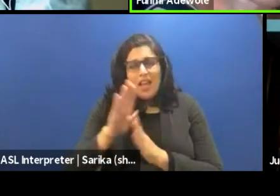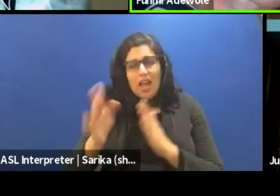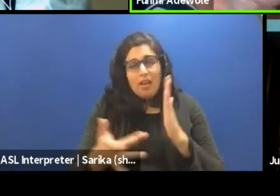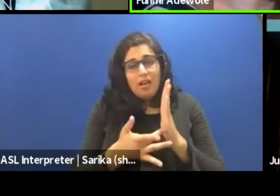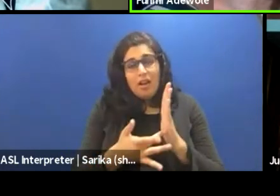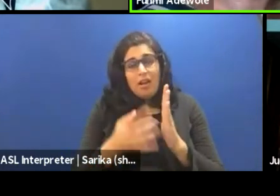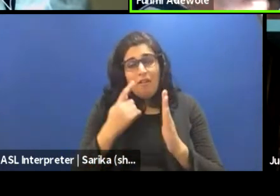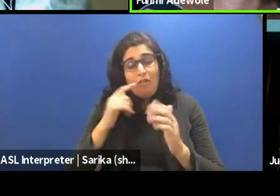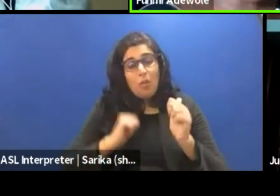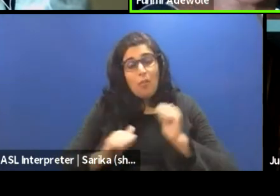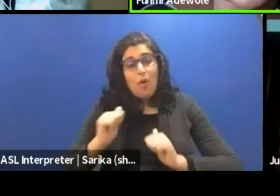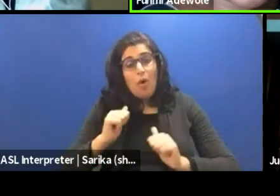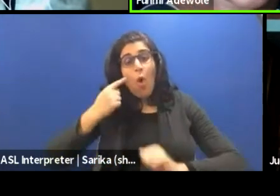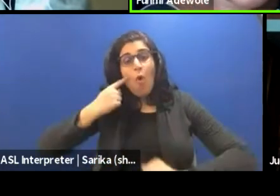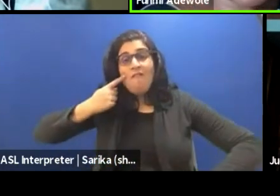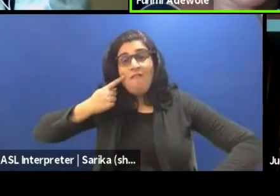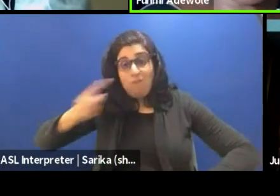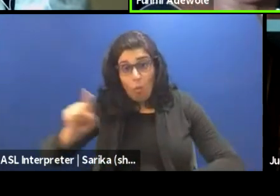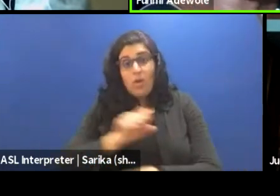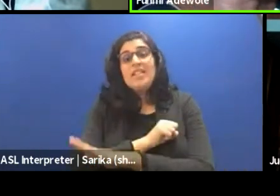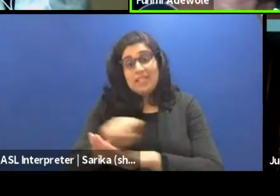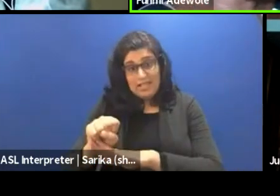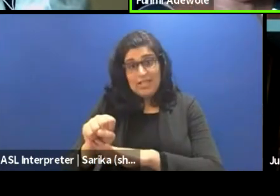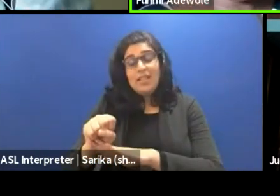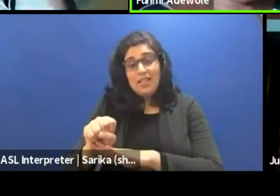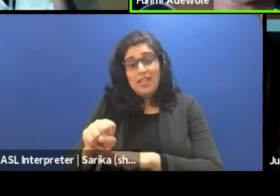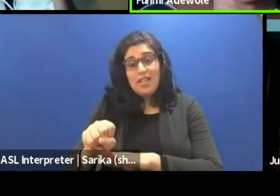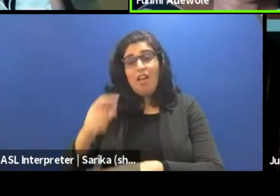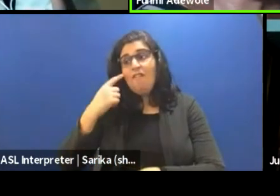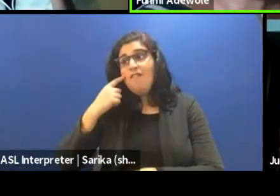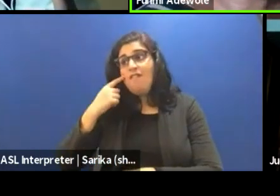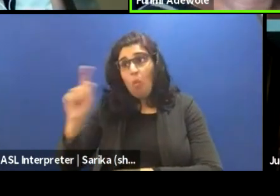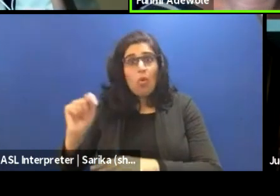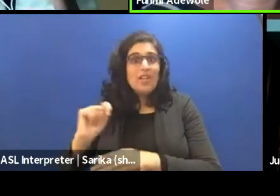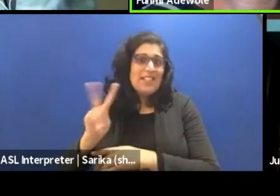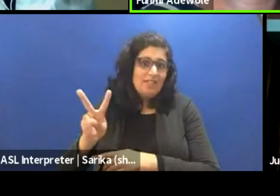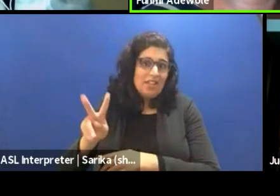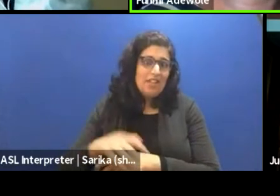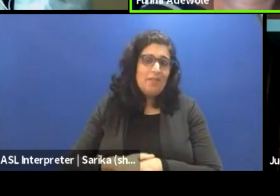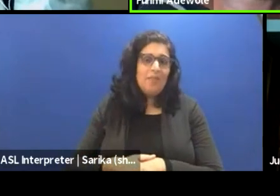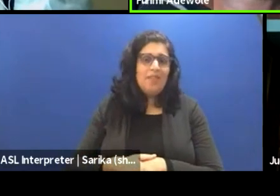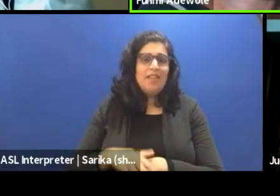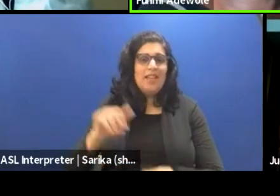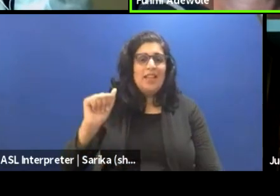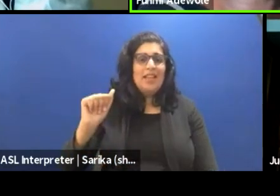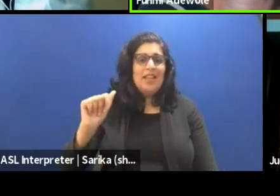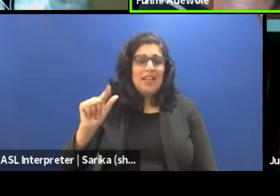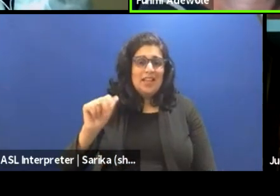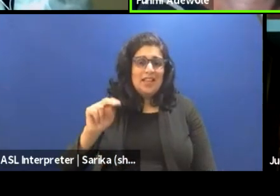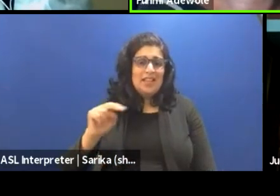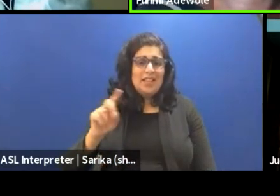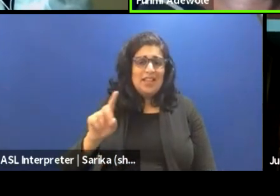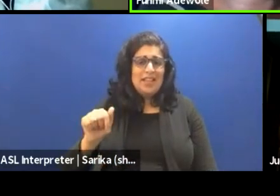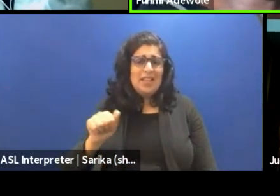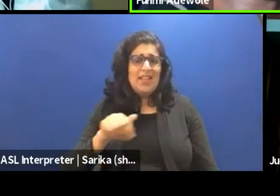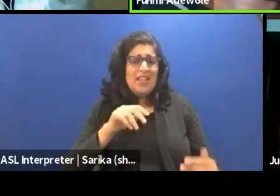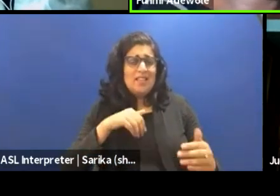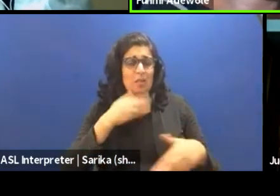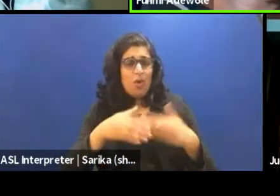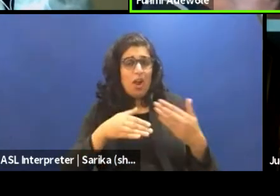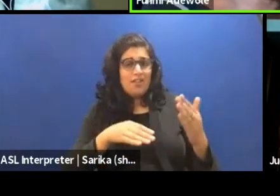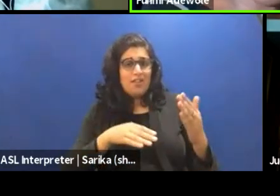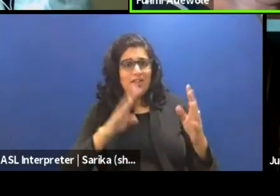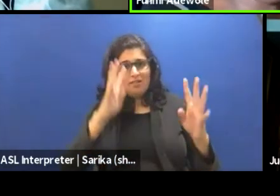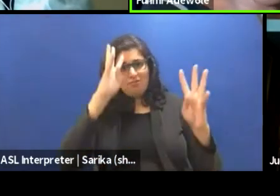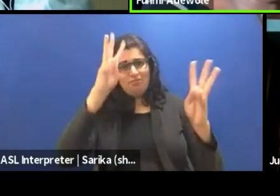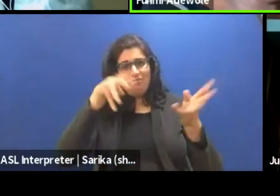performance for the stage, for the television. Like Aganza is saying, Aganza is in the process of creating a